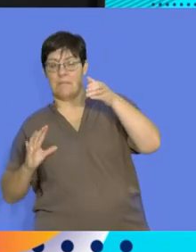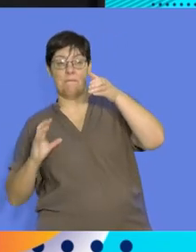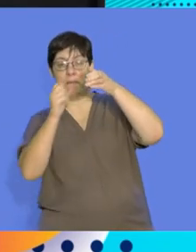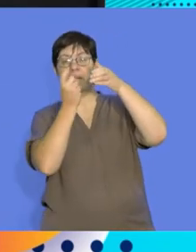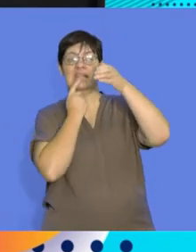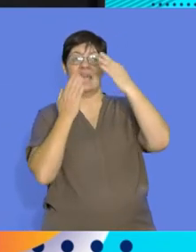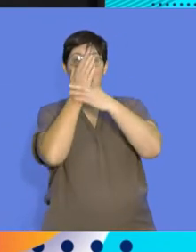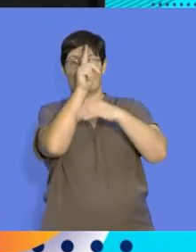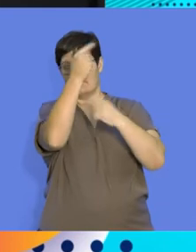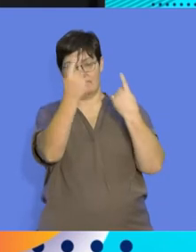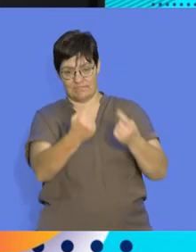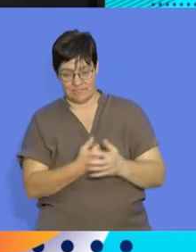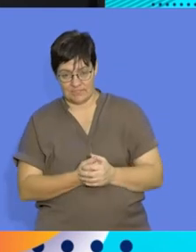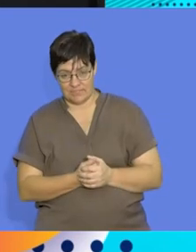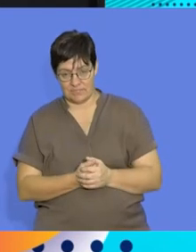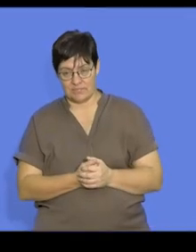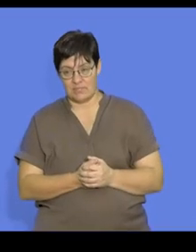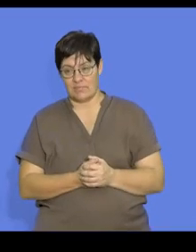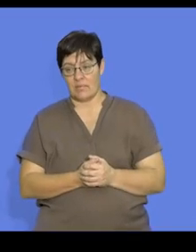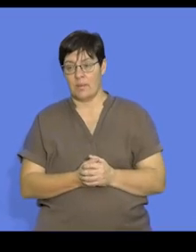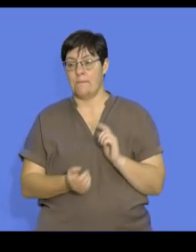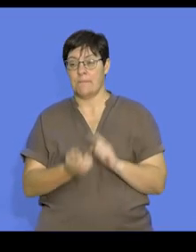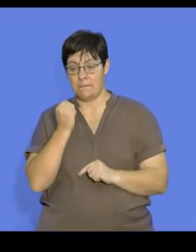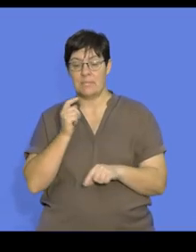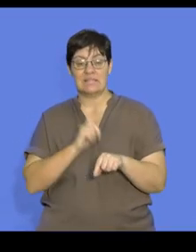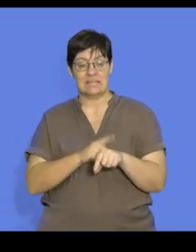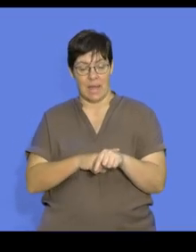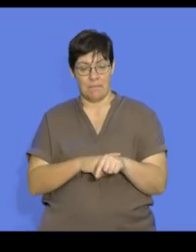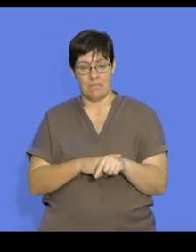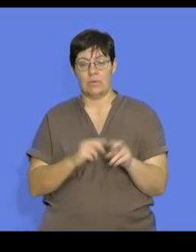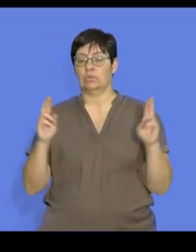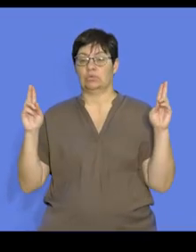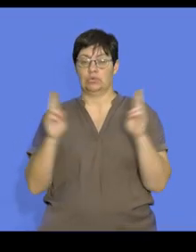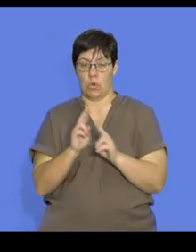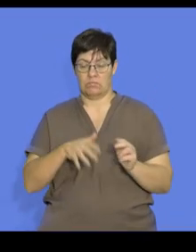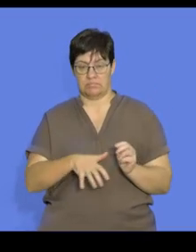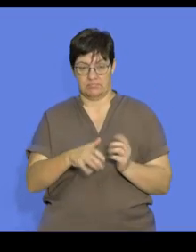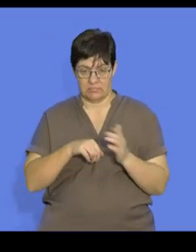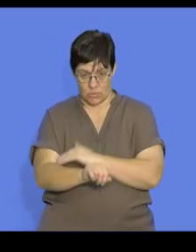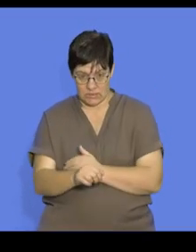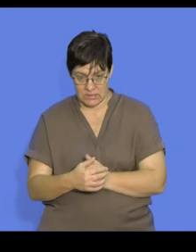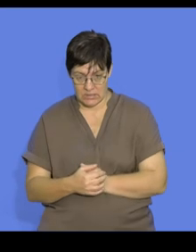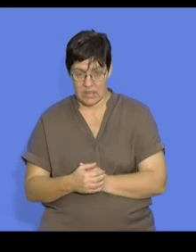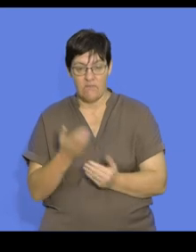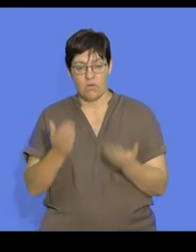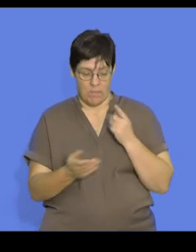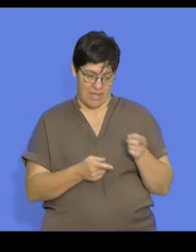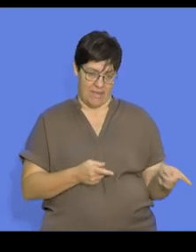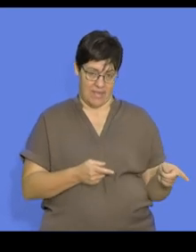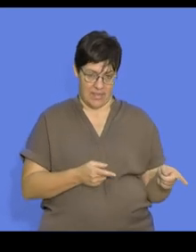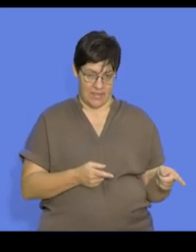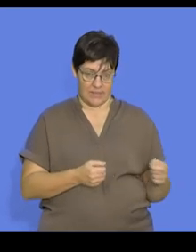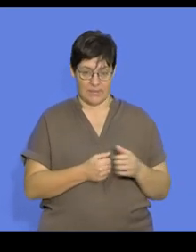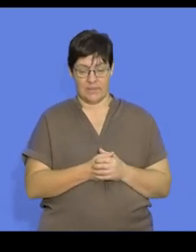where predators cannot easily access them. So you'll find that the incubation periods are much shorter when we compare that to your